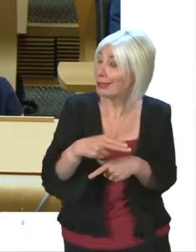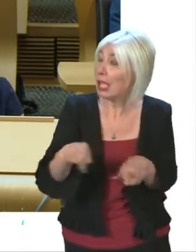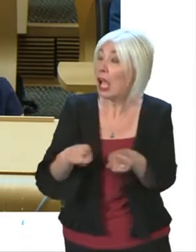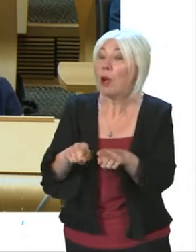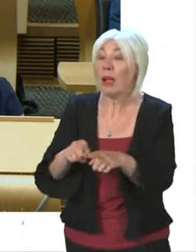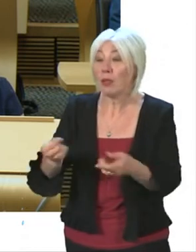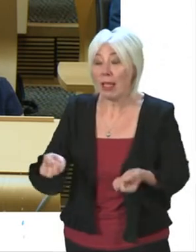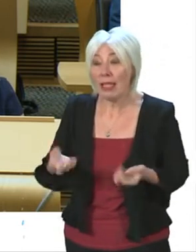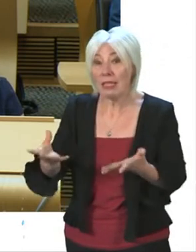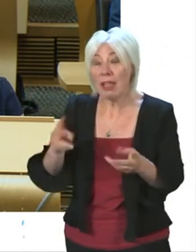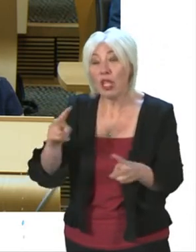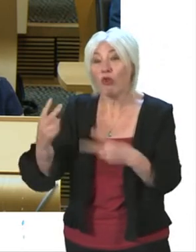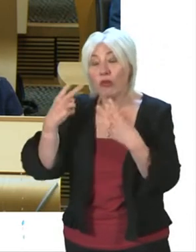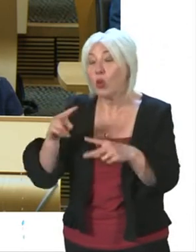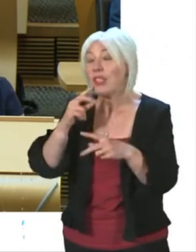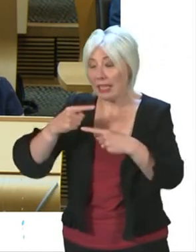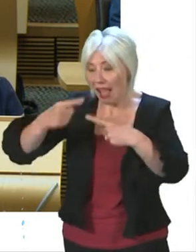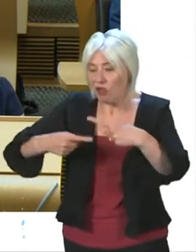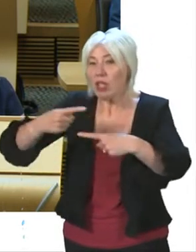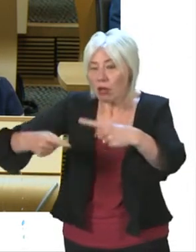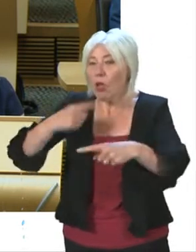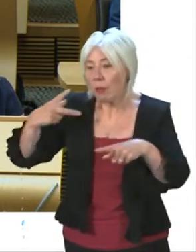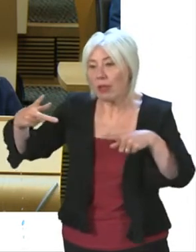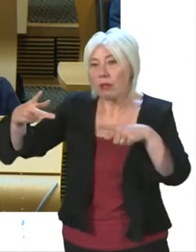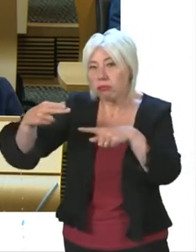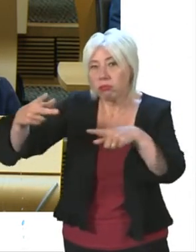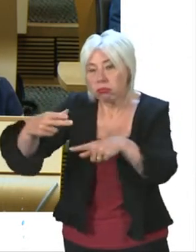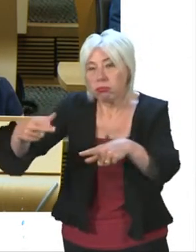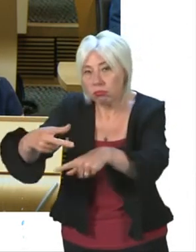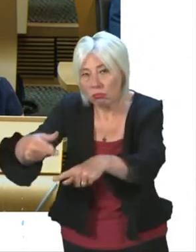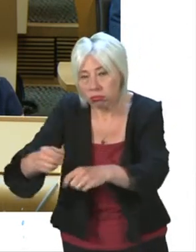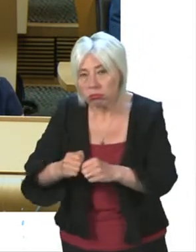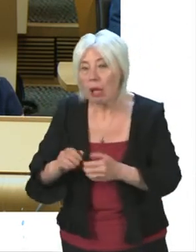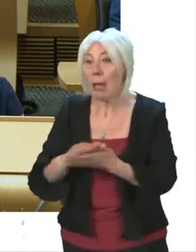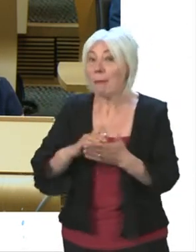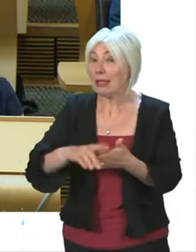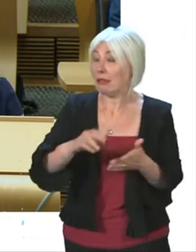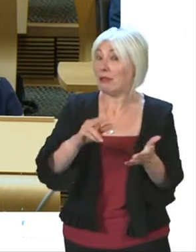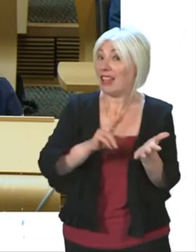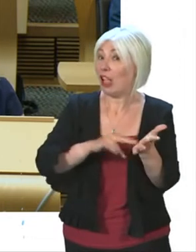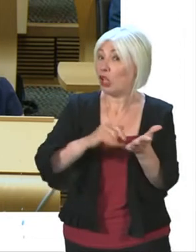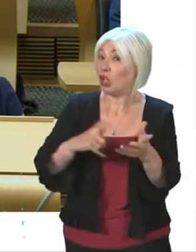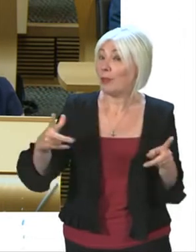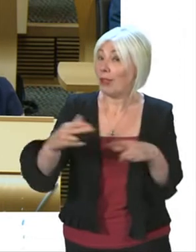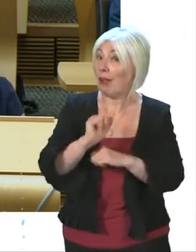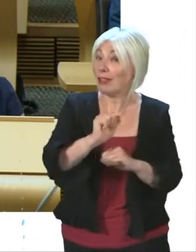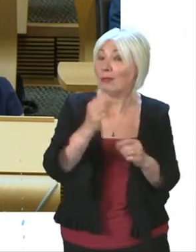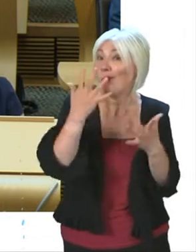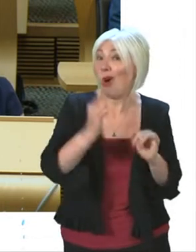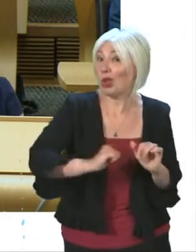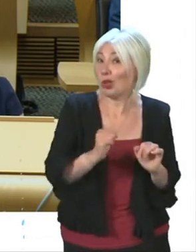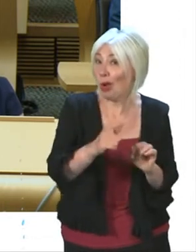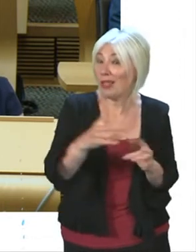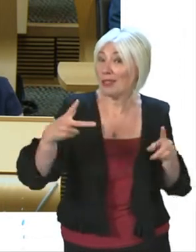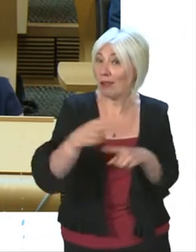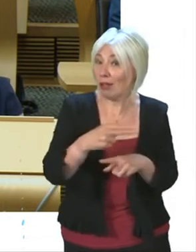are year on year of cuts to come. Isn't it the case that Nicola Sturgeon is cutting Audit Scotland's budget because it makes it harder for them to do their job.